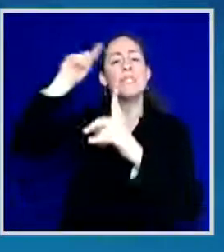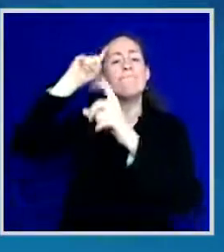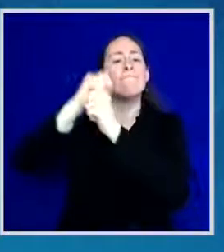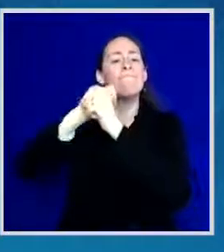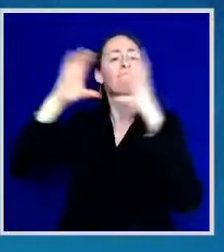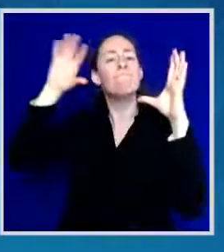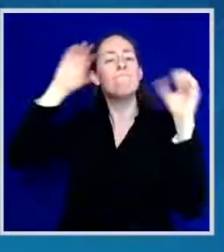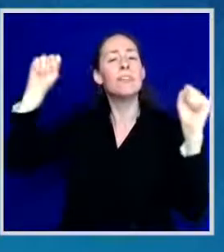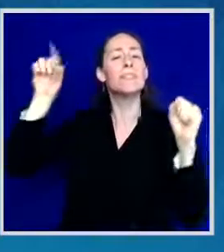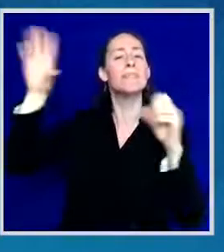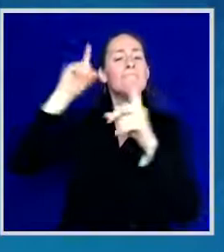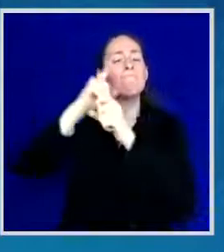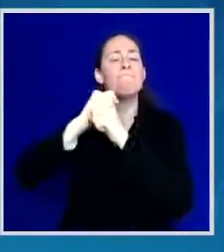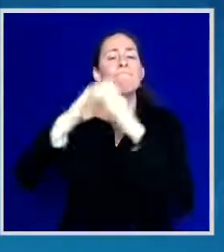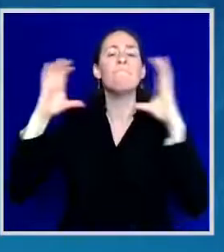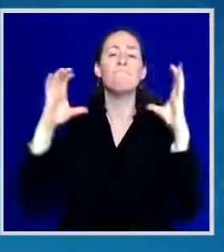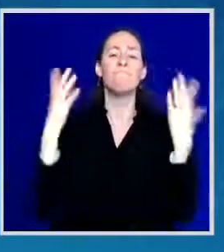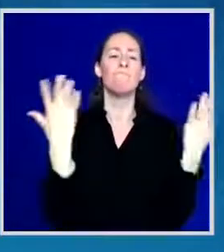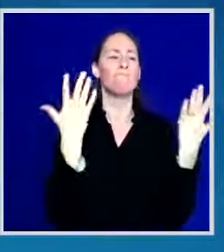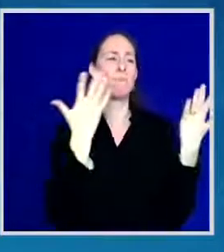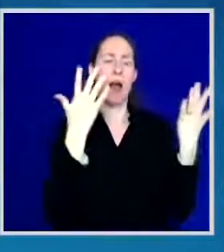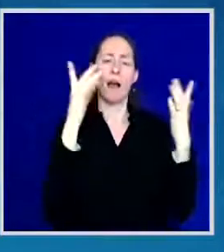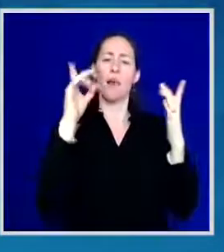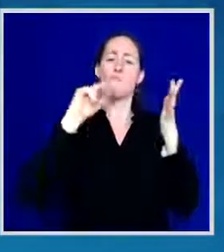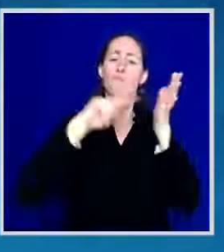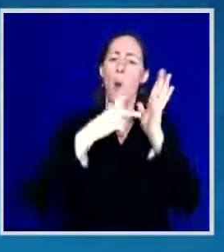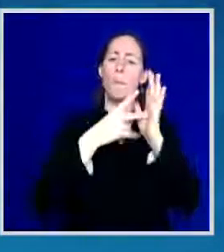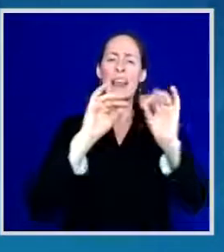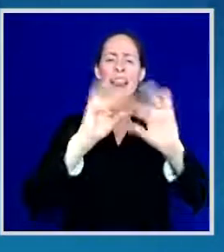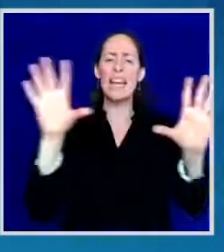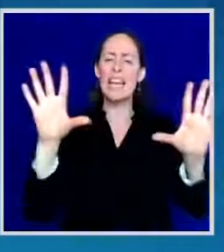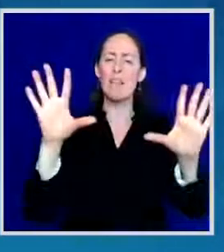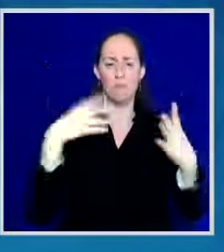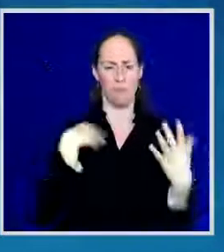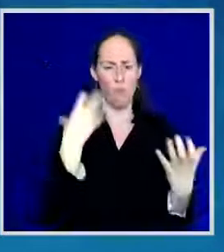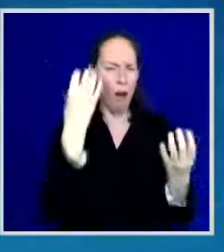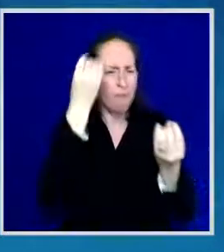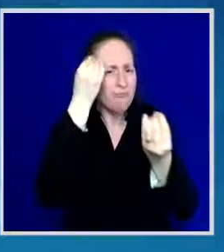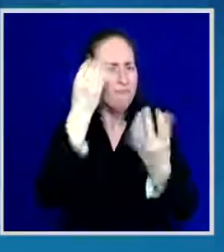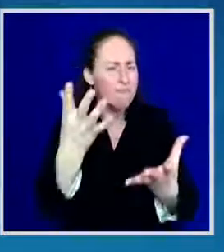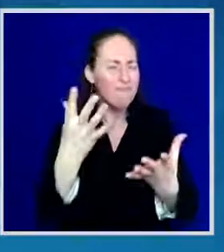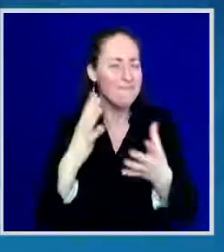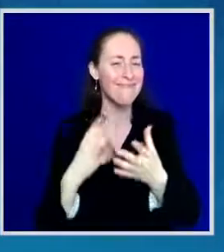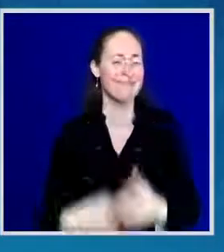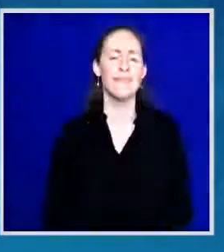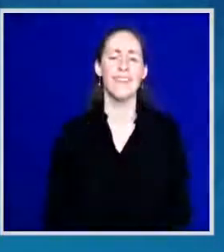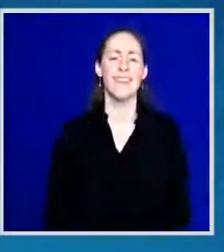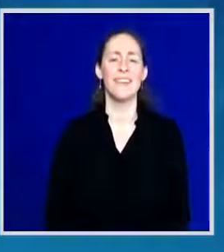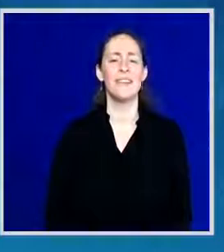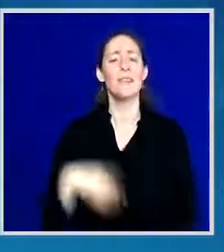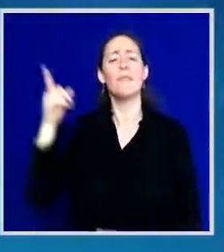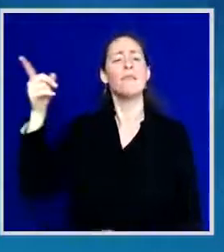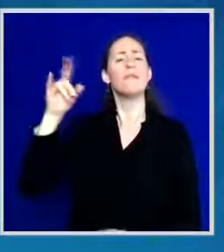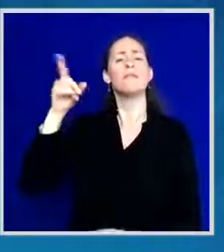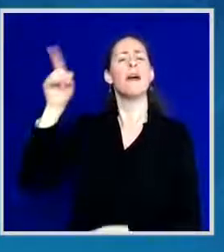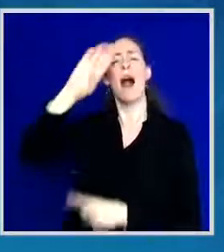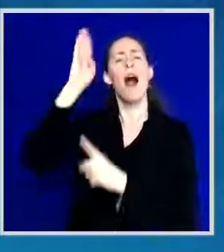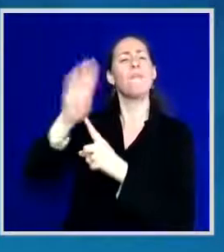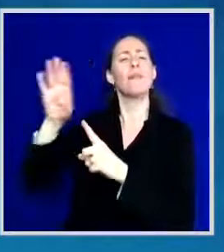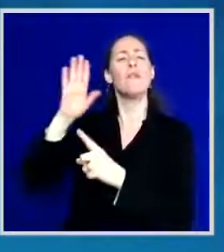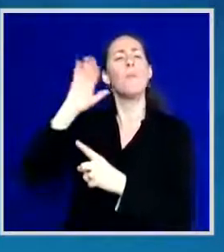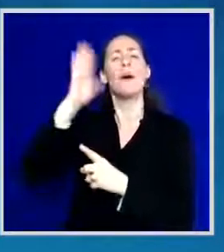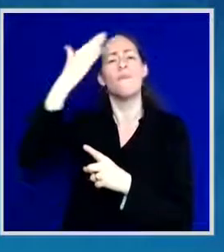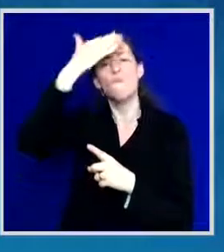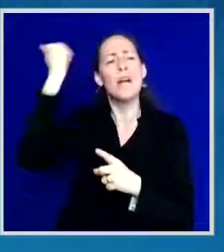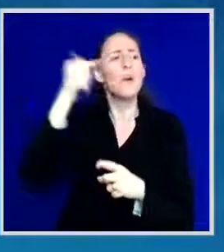purpose. And let me tell you something, he never forgets who we are doing this for. It is